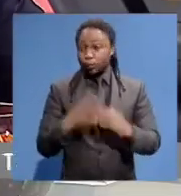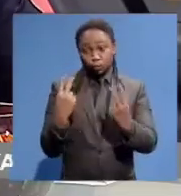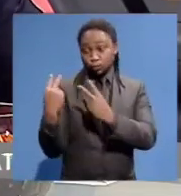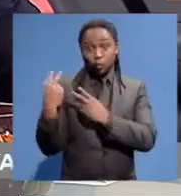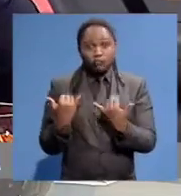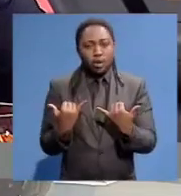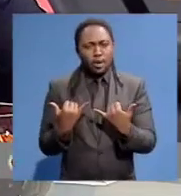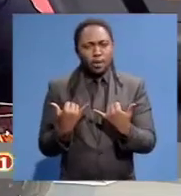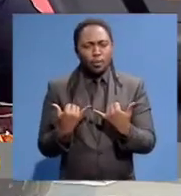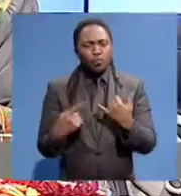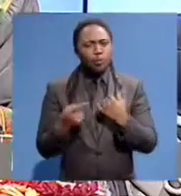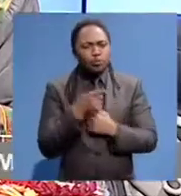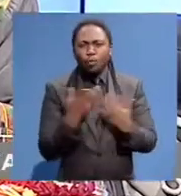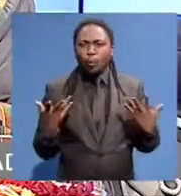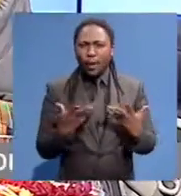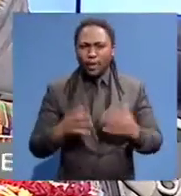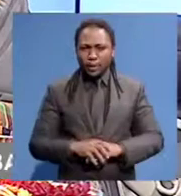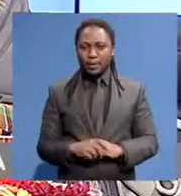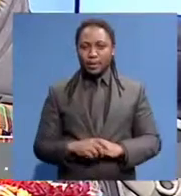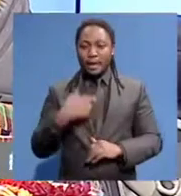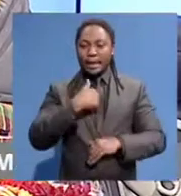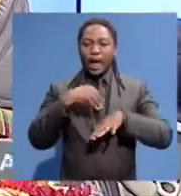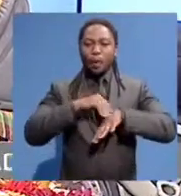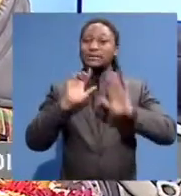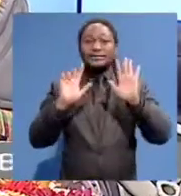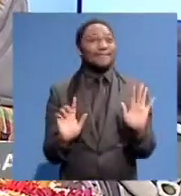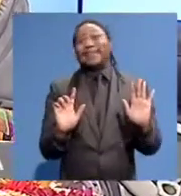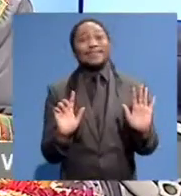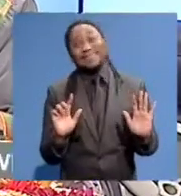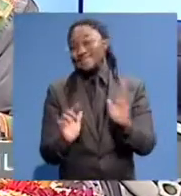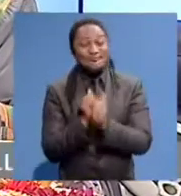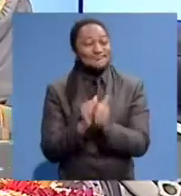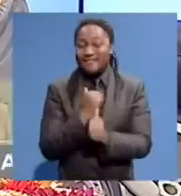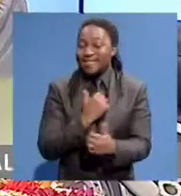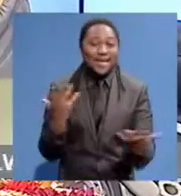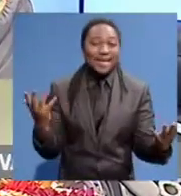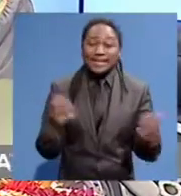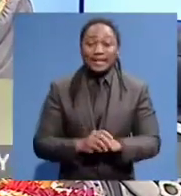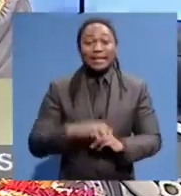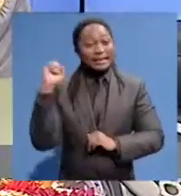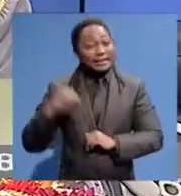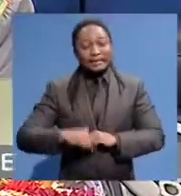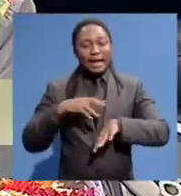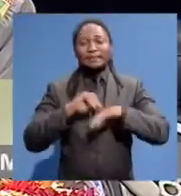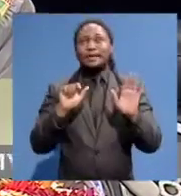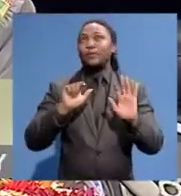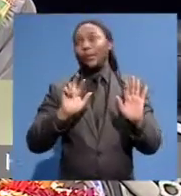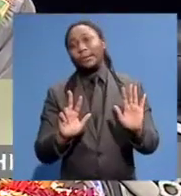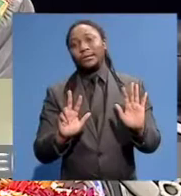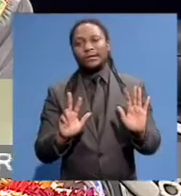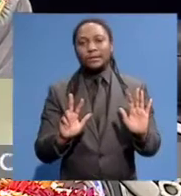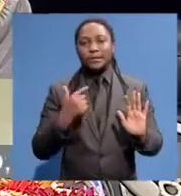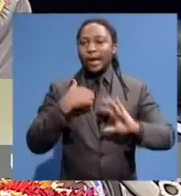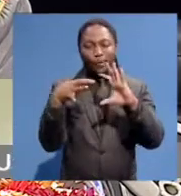where was Mac? Yeah, Murim. I was seven years old, my brother, actually. And they are seven years old or eight years old. And